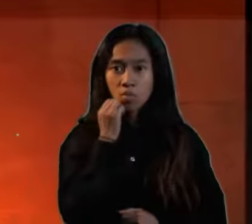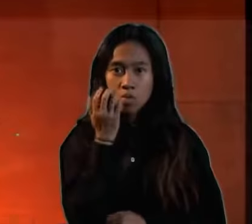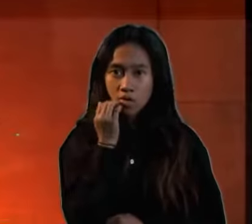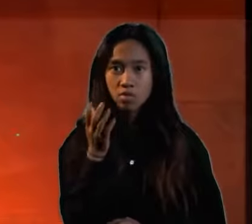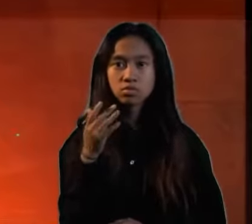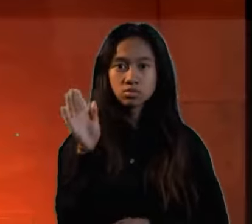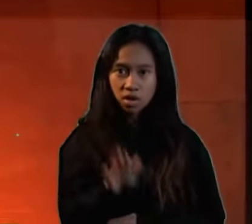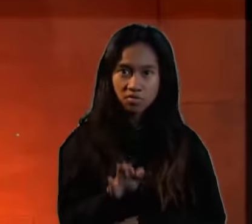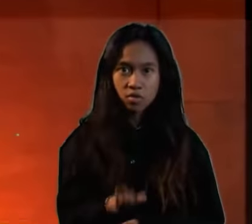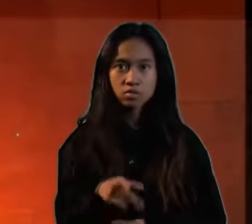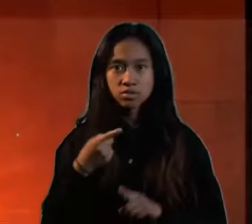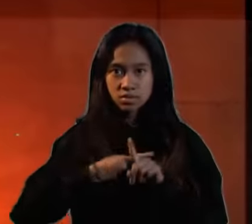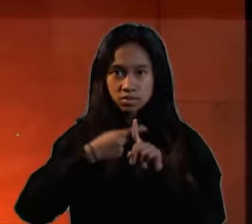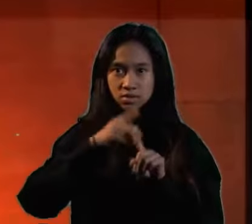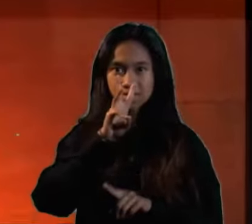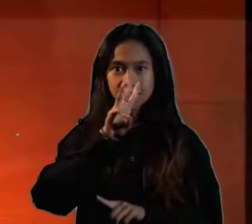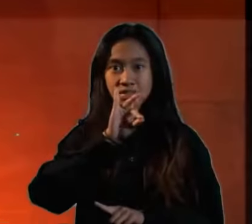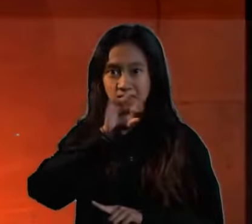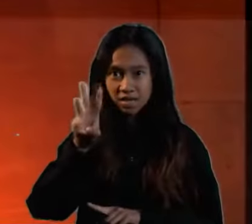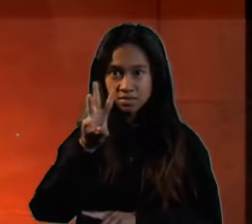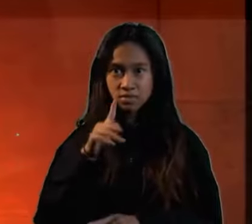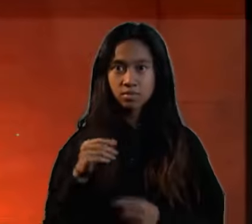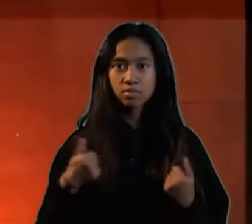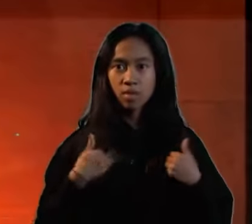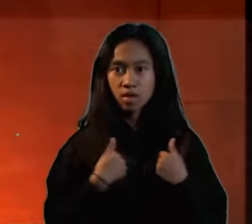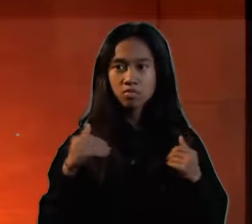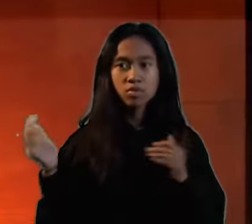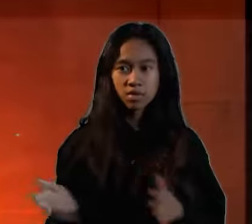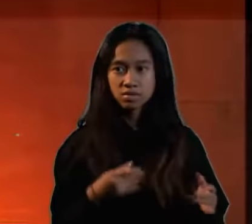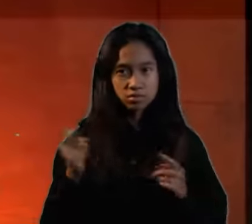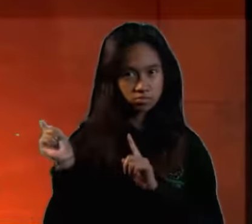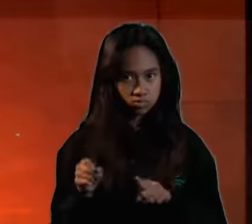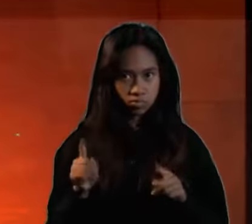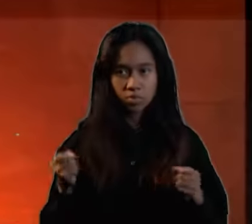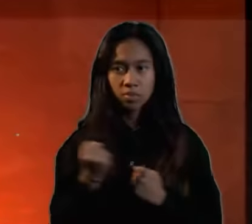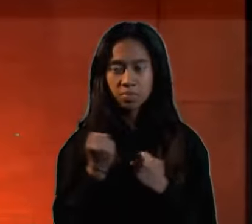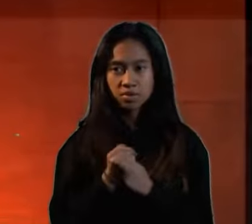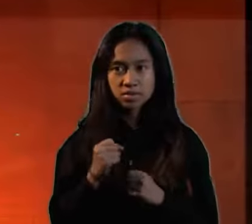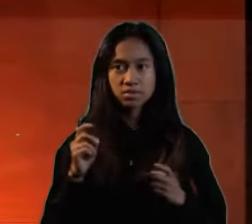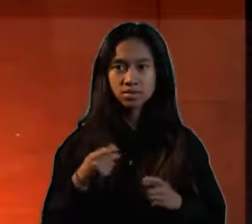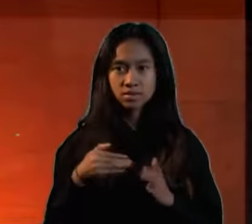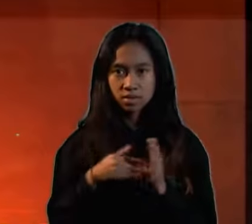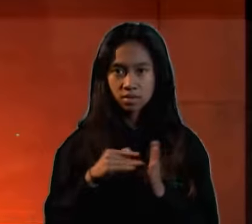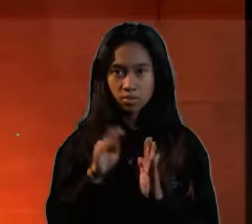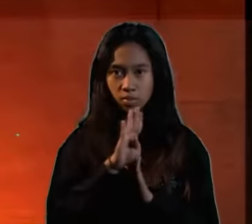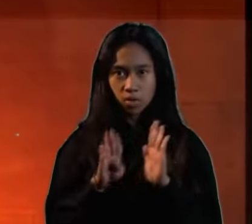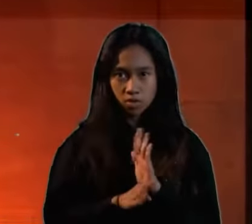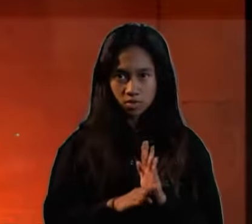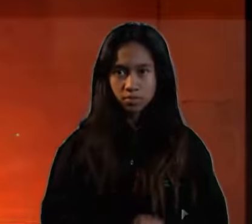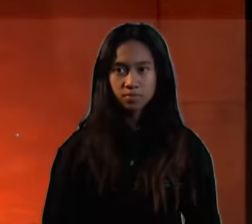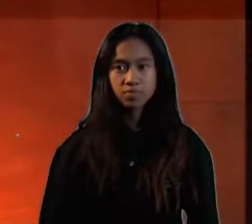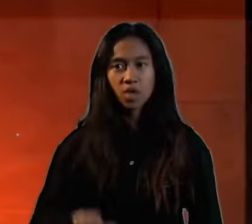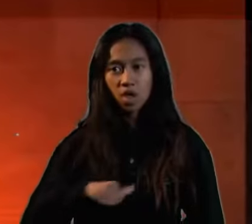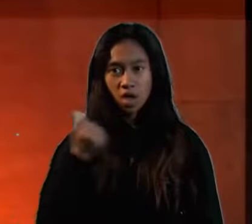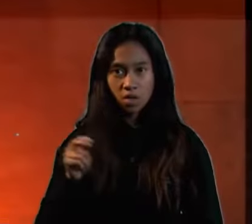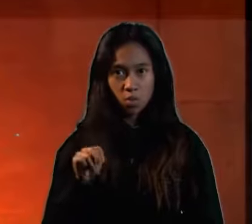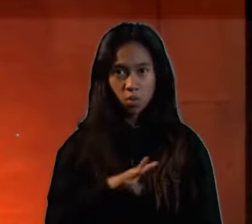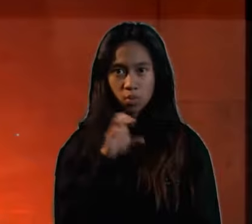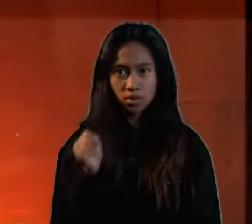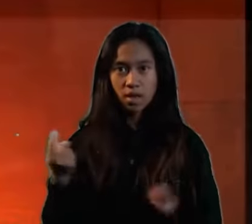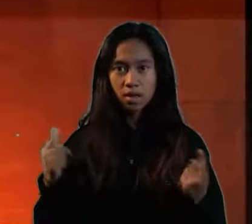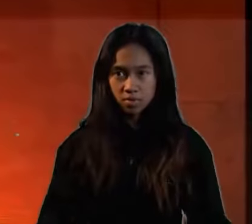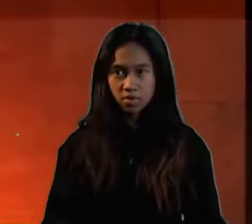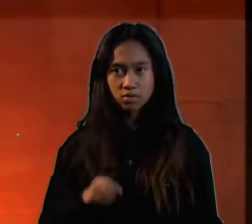sunny and high of 86 degrees, make plans to come out and support Baseball versus Benbrook. In other small ball news, both the